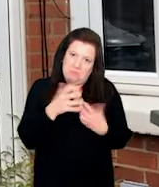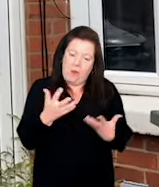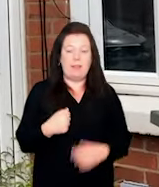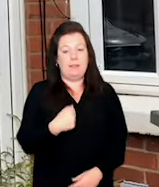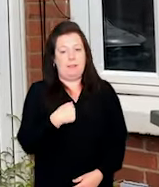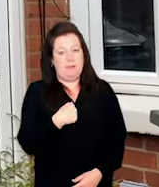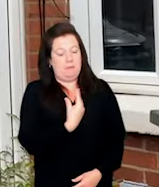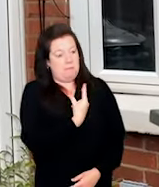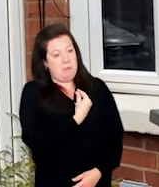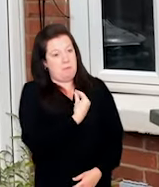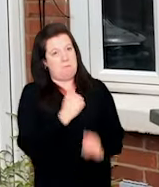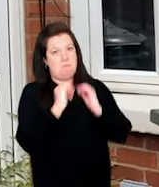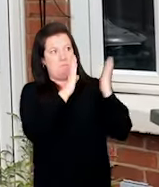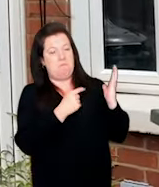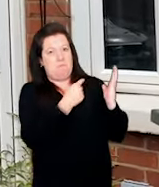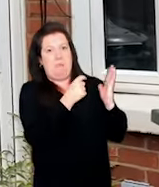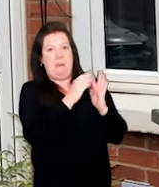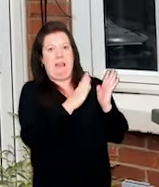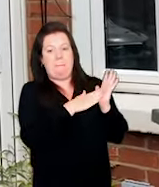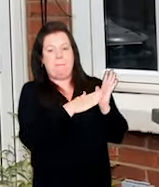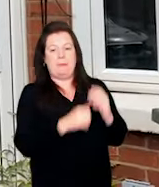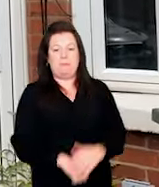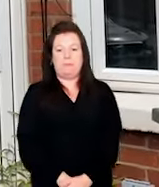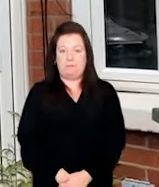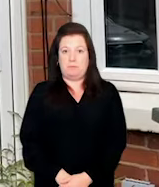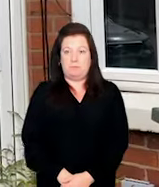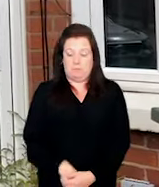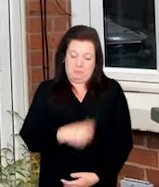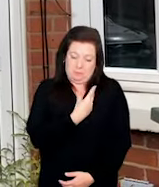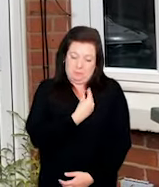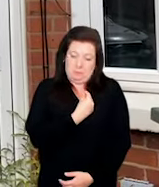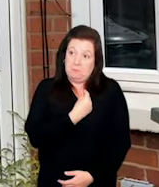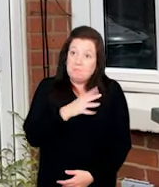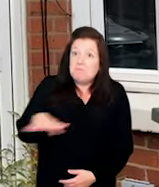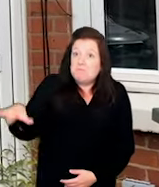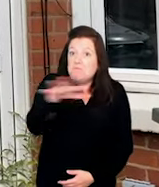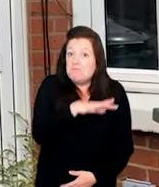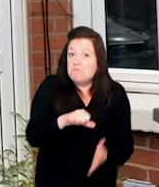Currently stood on guard outside the PM's residence. Tango 242, anything to report?